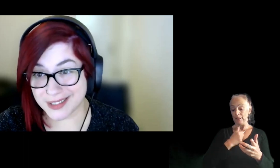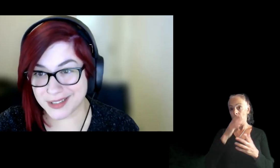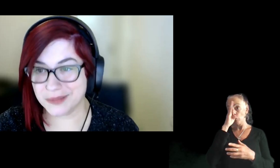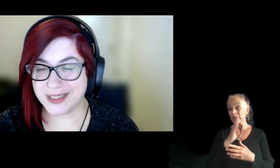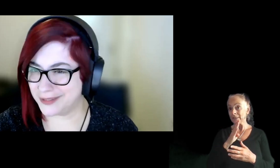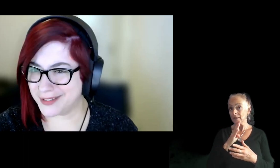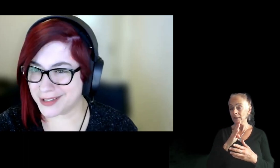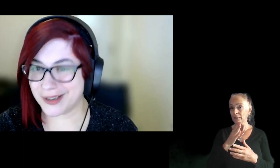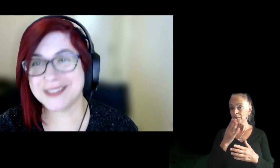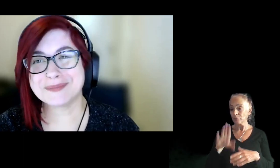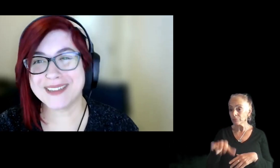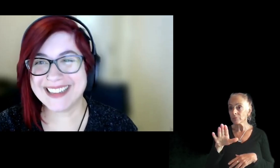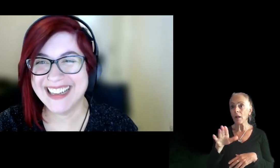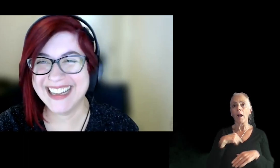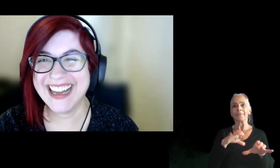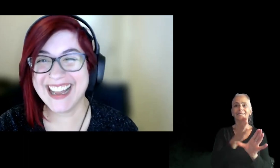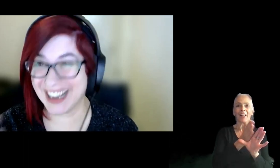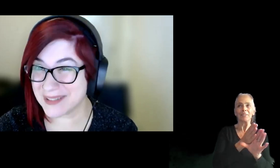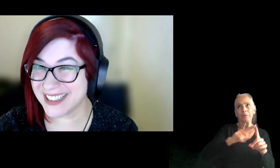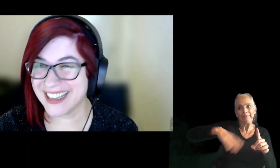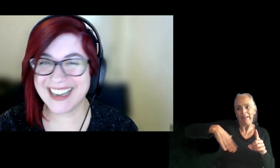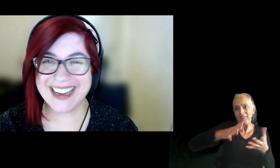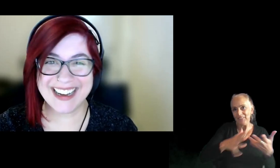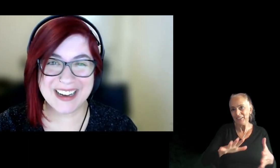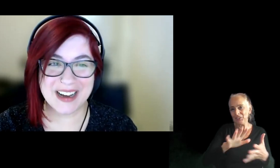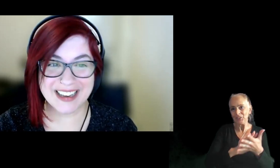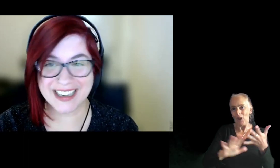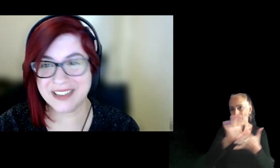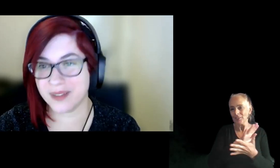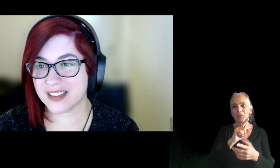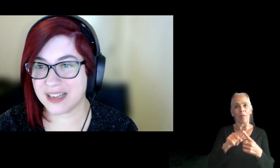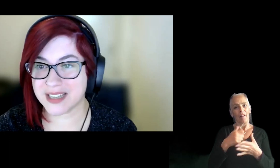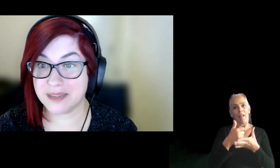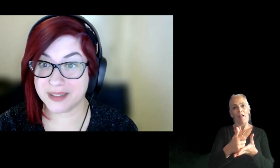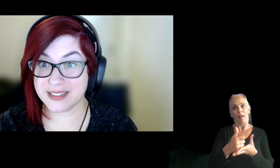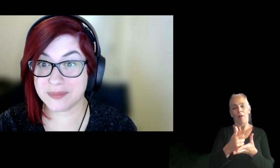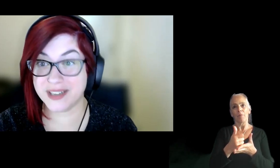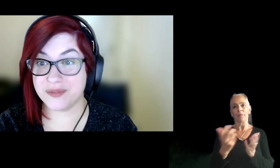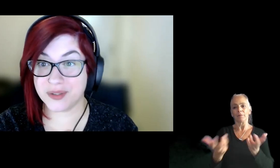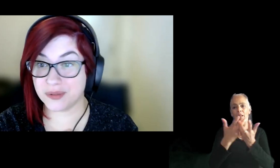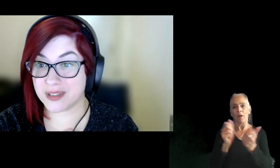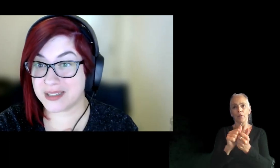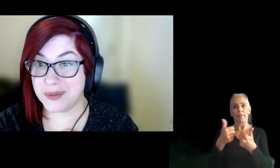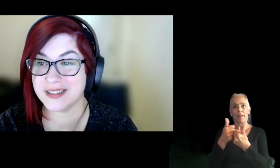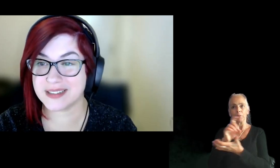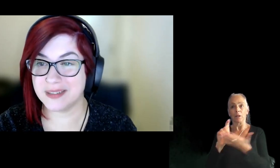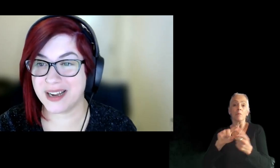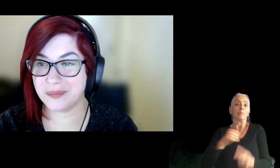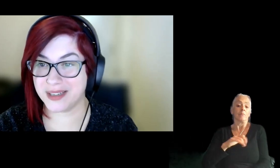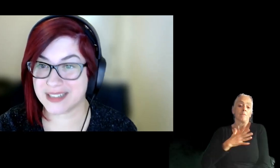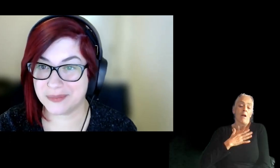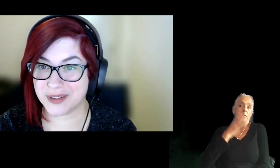psychology too, but I didn't finish the college, but it helped, uh, align it with game design, but this is my individual experience.